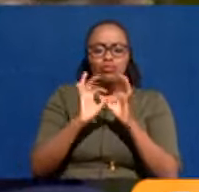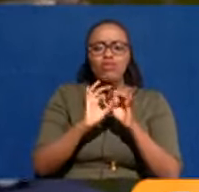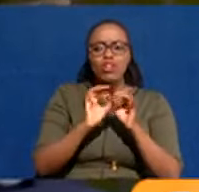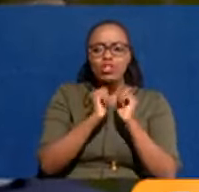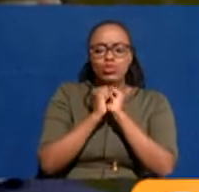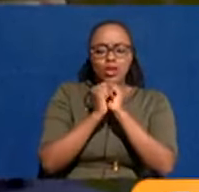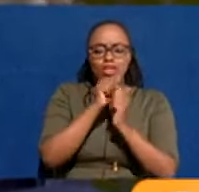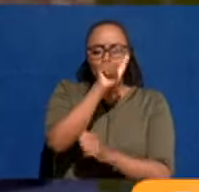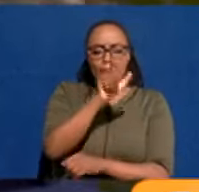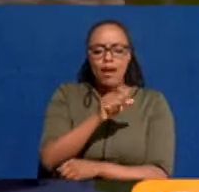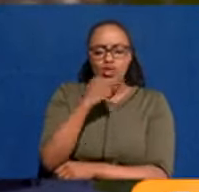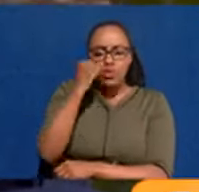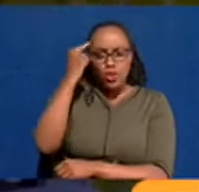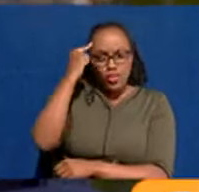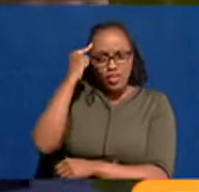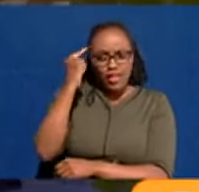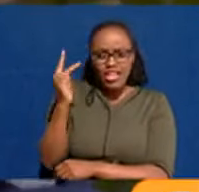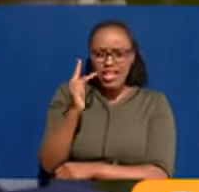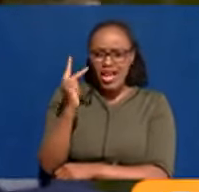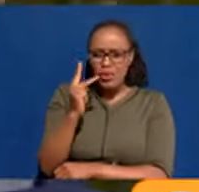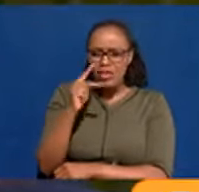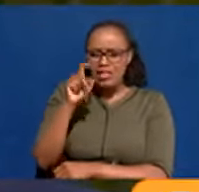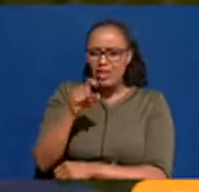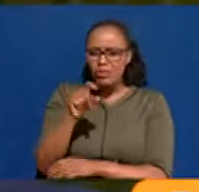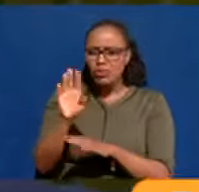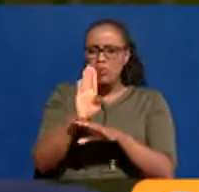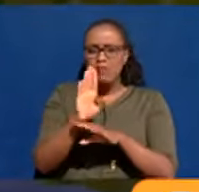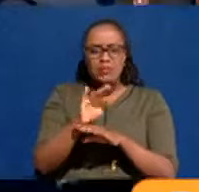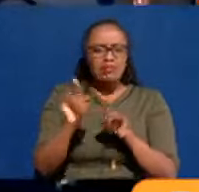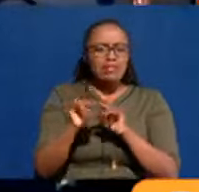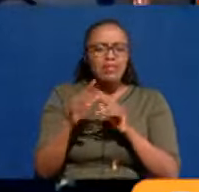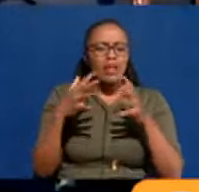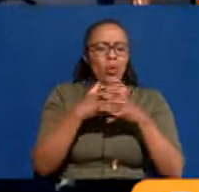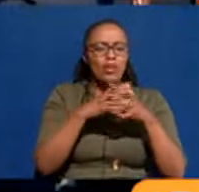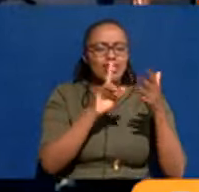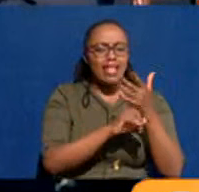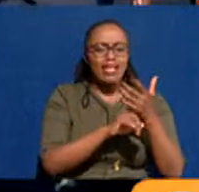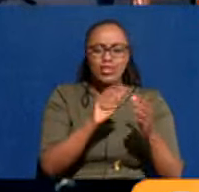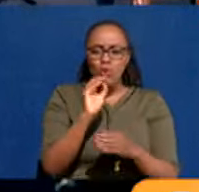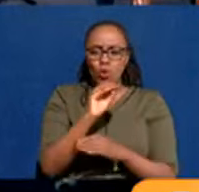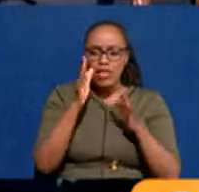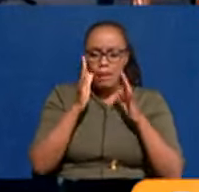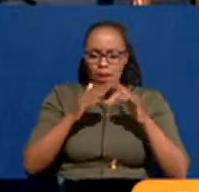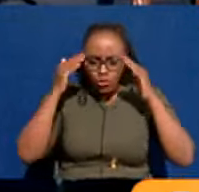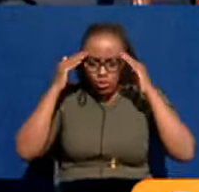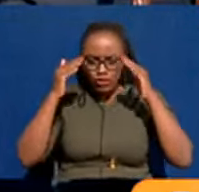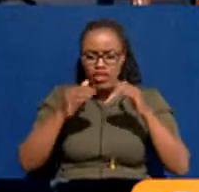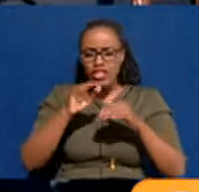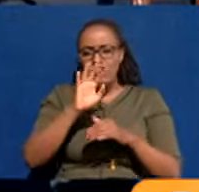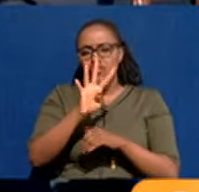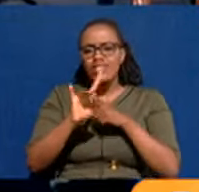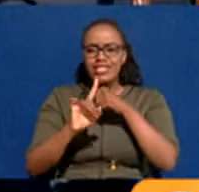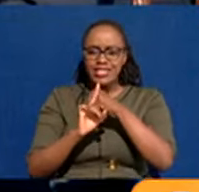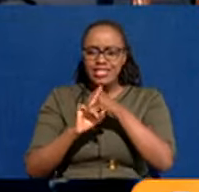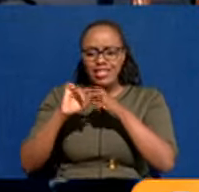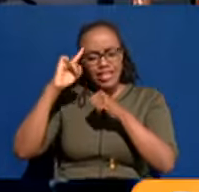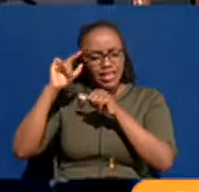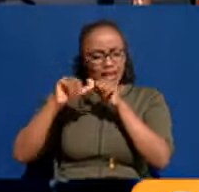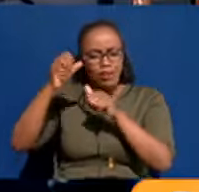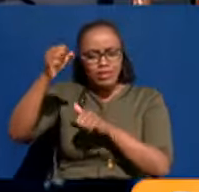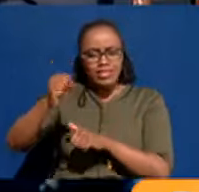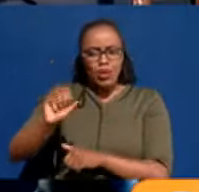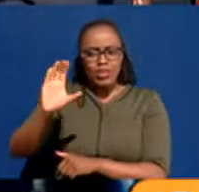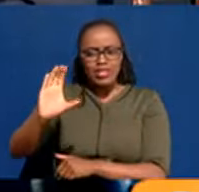thinking about roads in Kayole should not be preoccupied with Westlands, you know. The person focused in Kawanguare should not be thinking about South Sea.